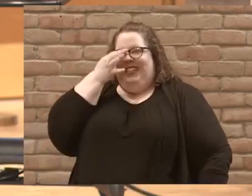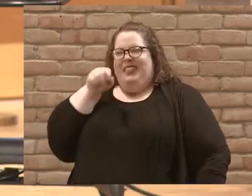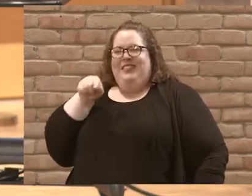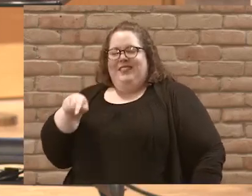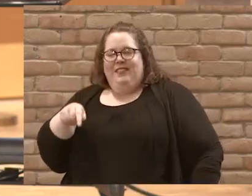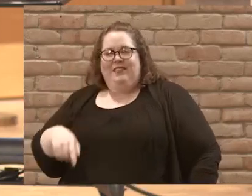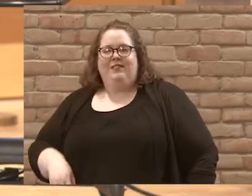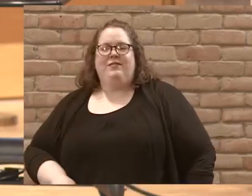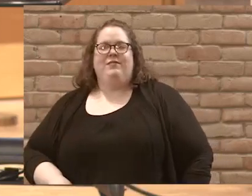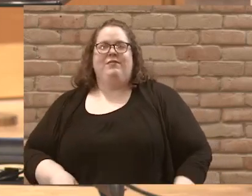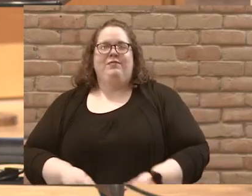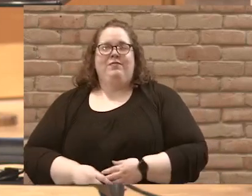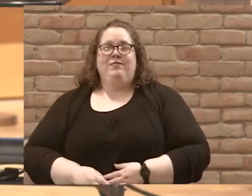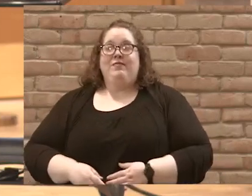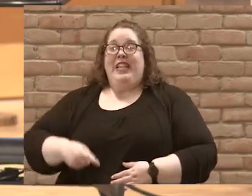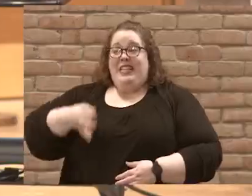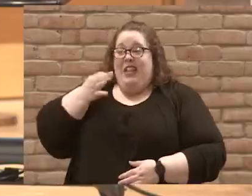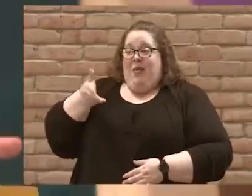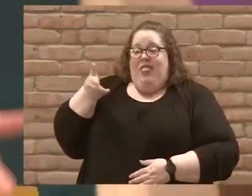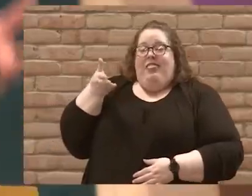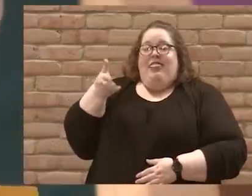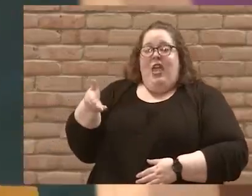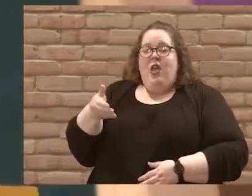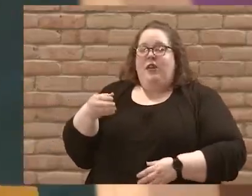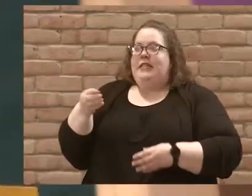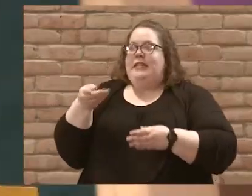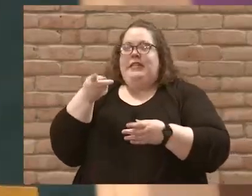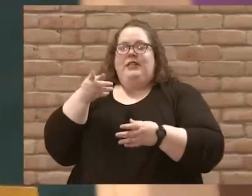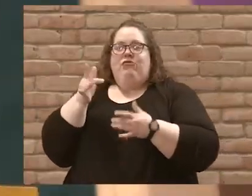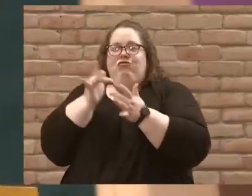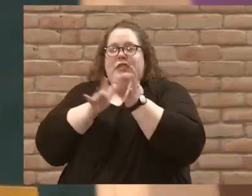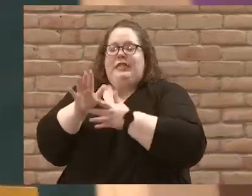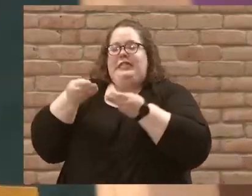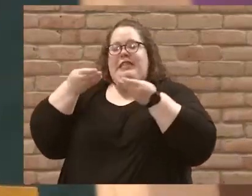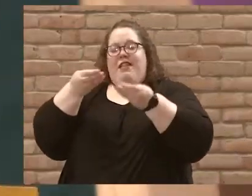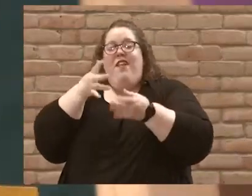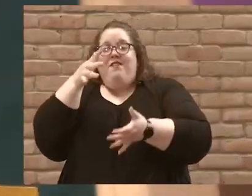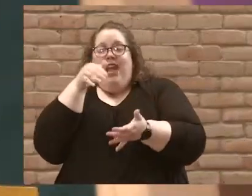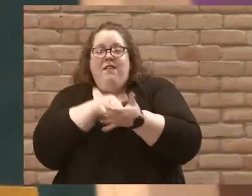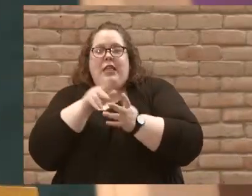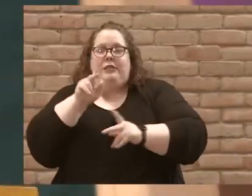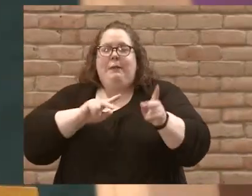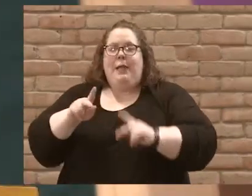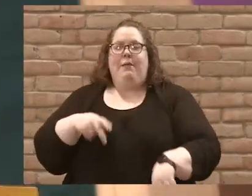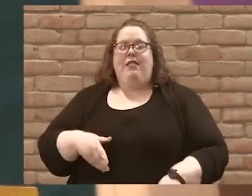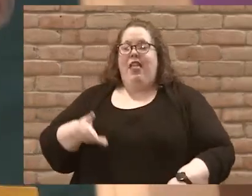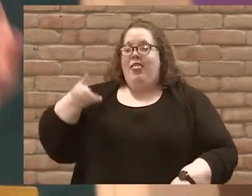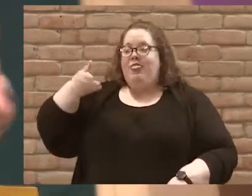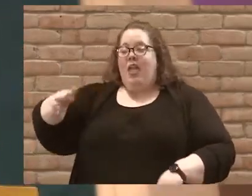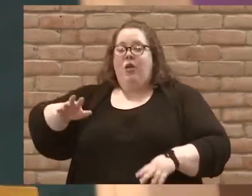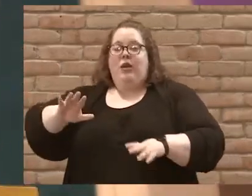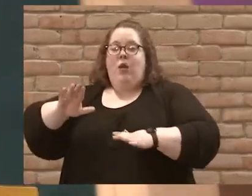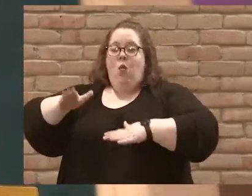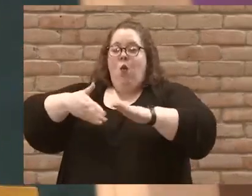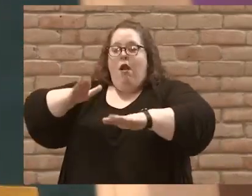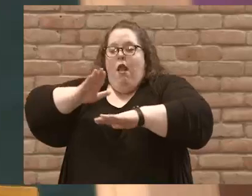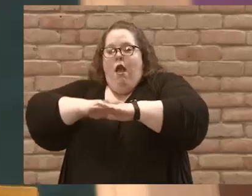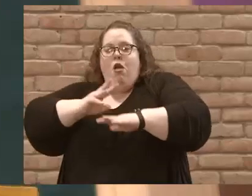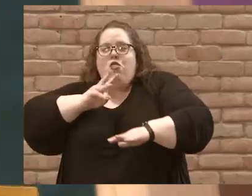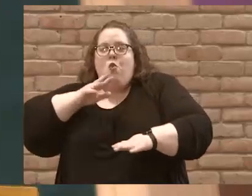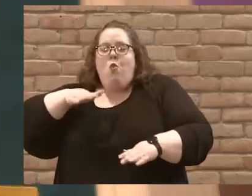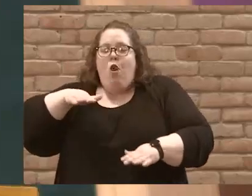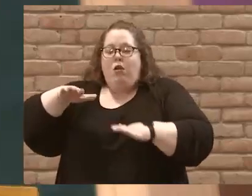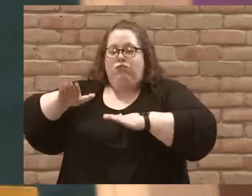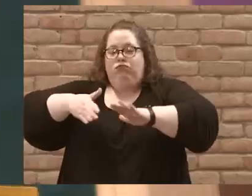Jesus fed 5,000 people. It was there that he walked on the water. It was there that there was the miraculous catch of